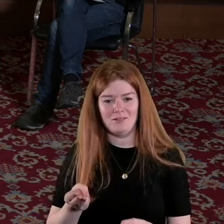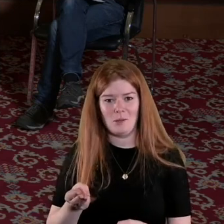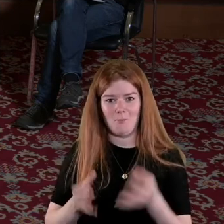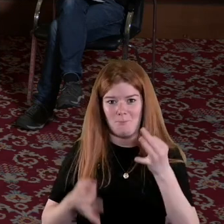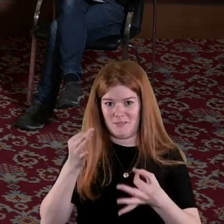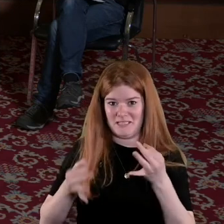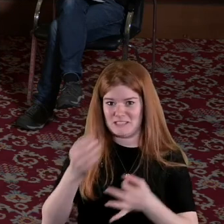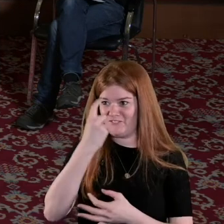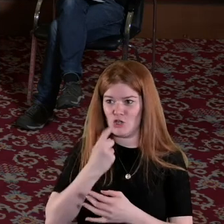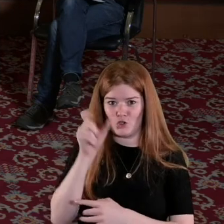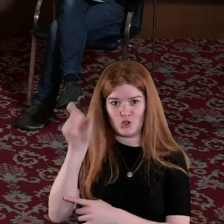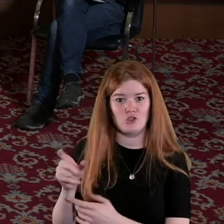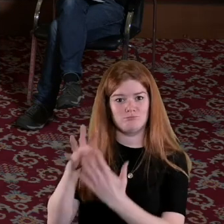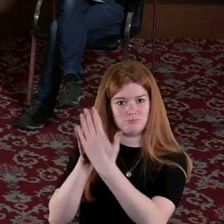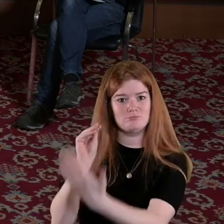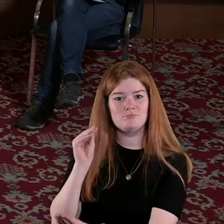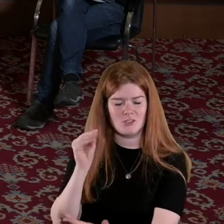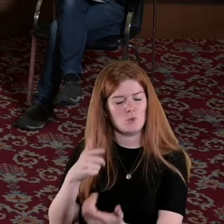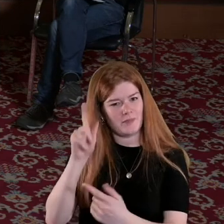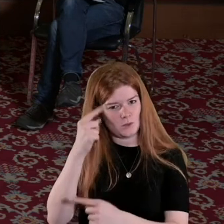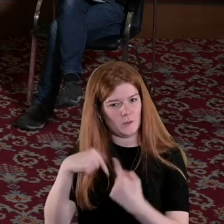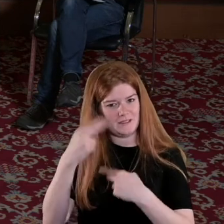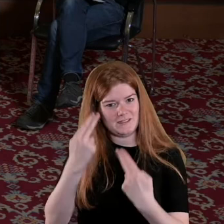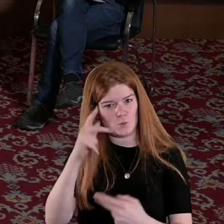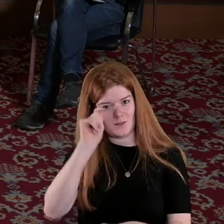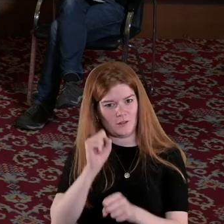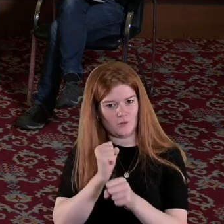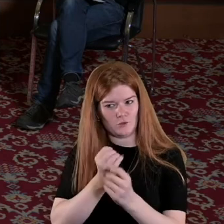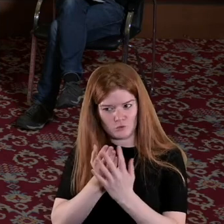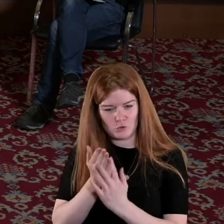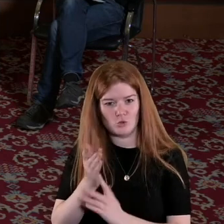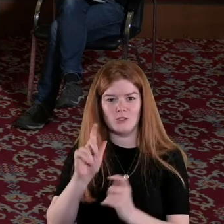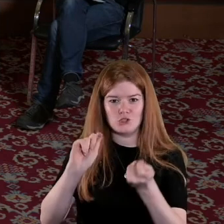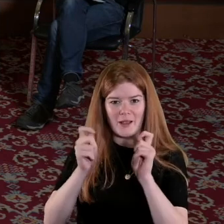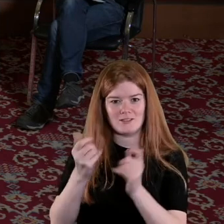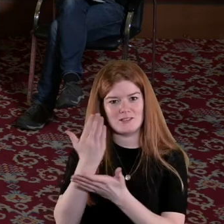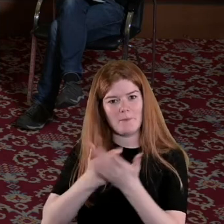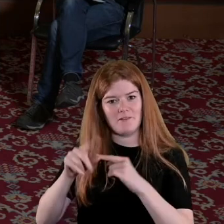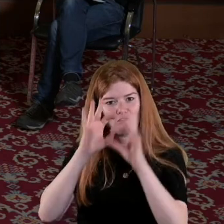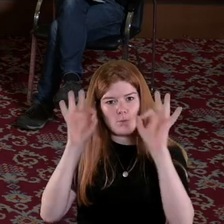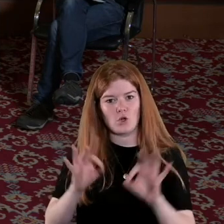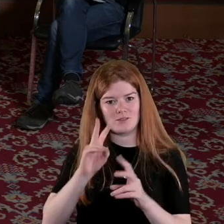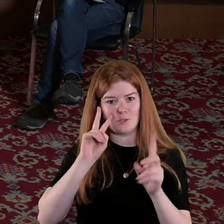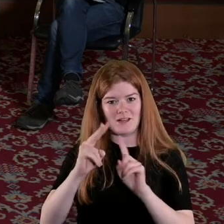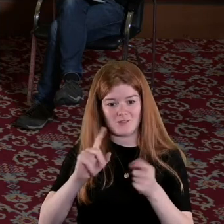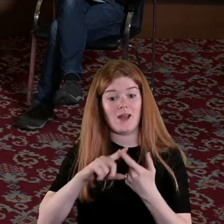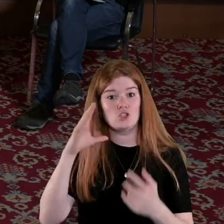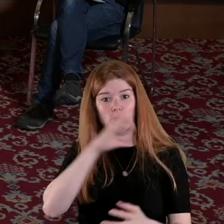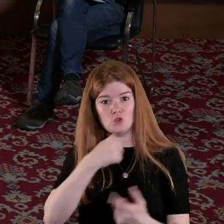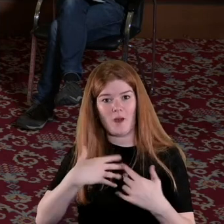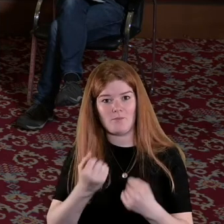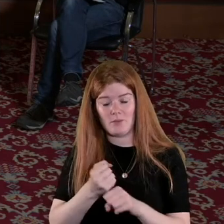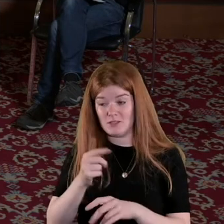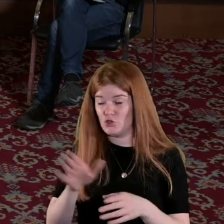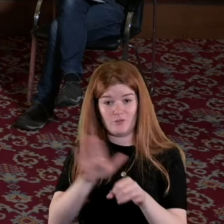political activist so I think we need to think through revise some of the frameworks and assumptions about that you're